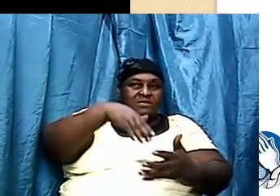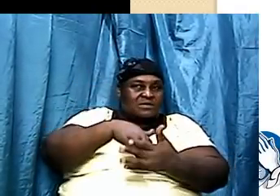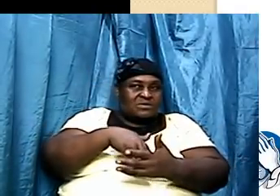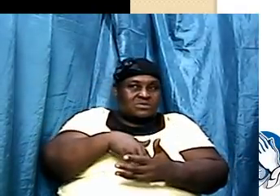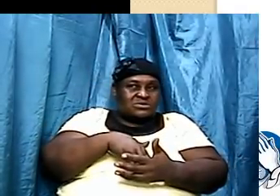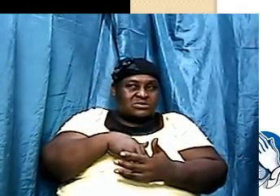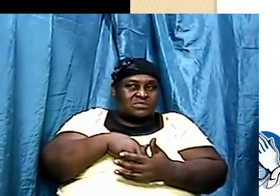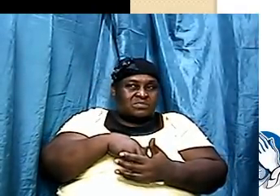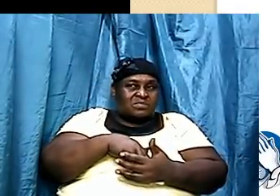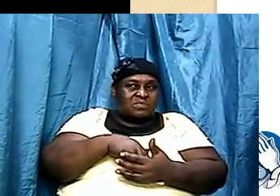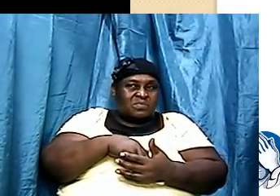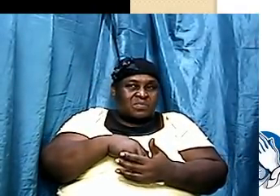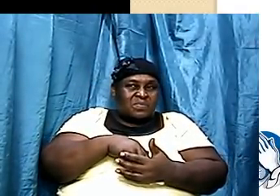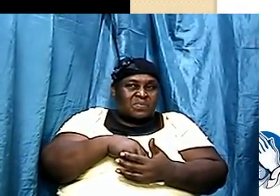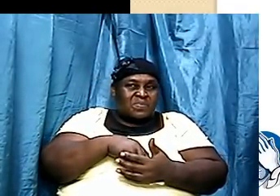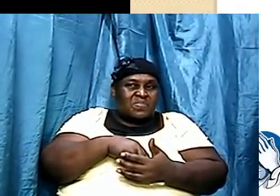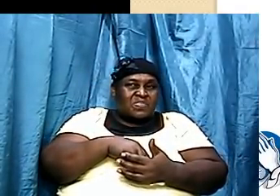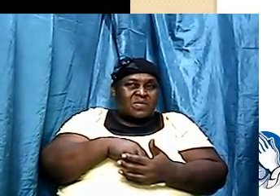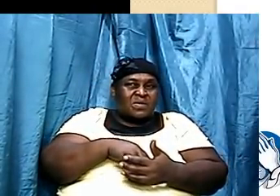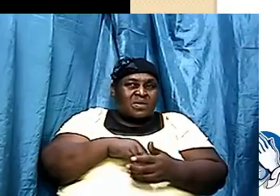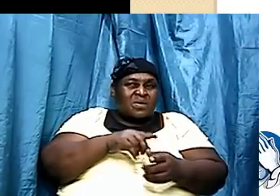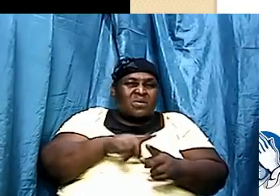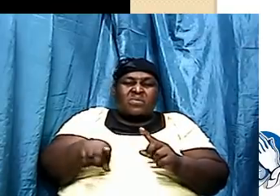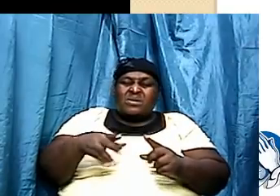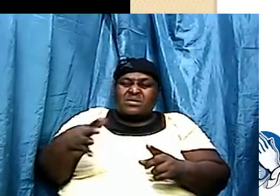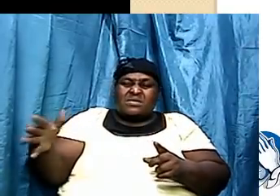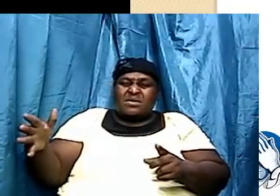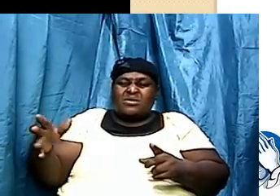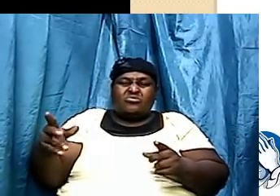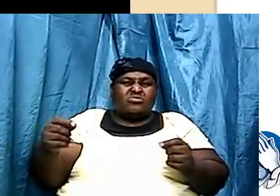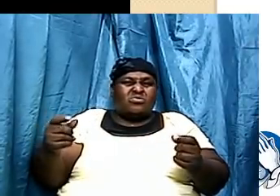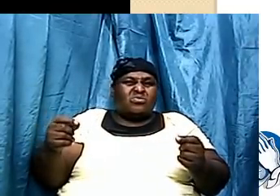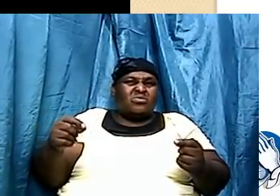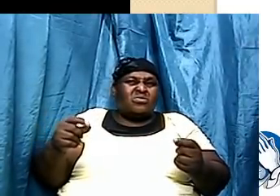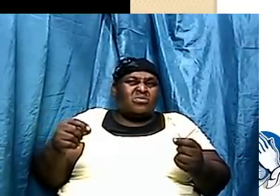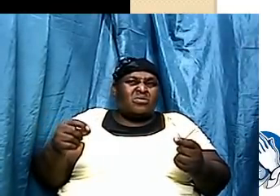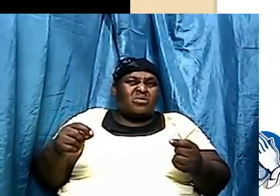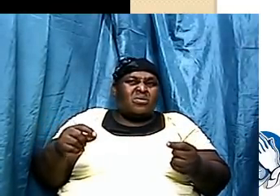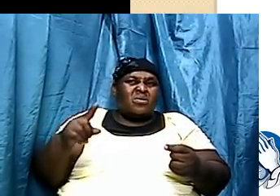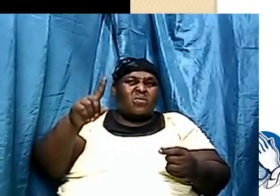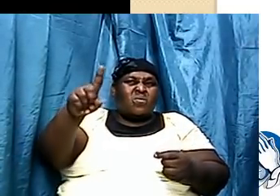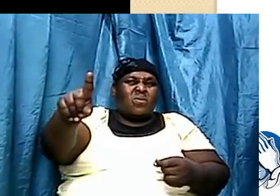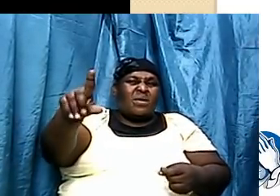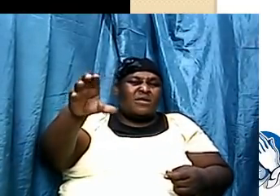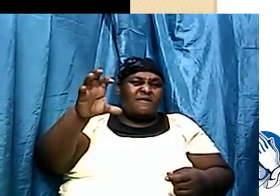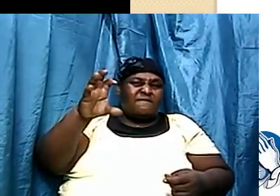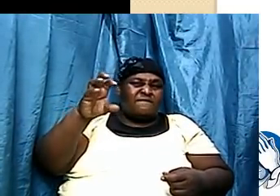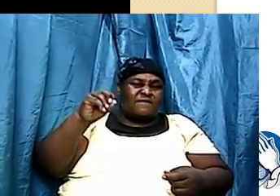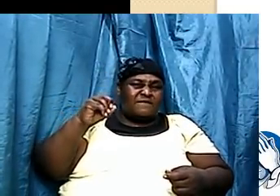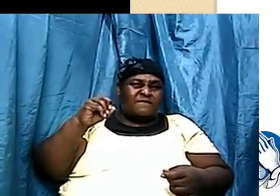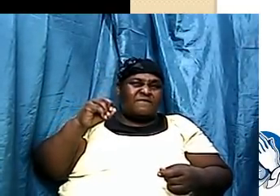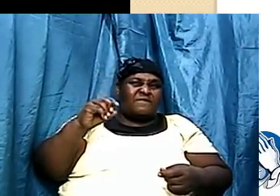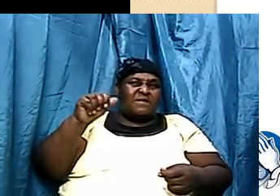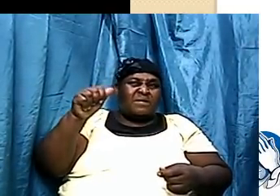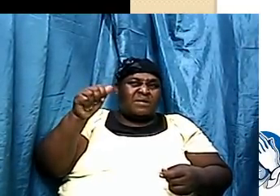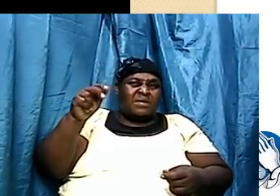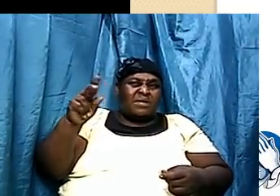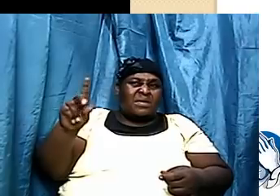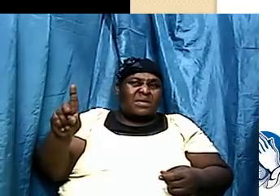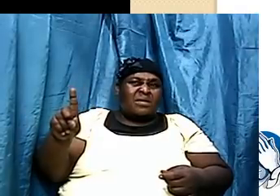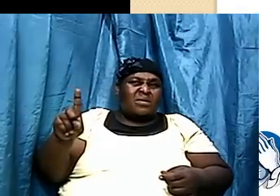And whatever equipment he used in 150 AD, he said that he only counted at least